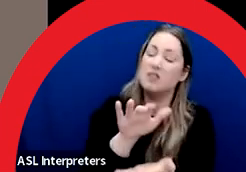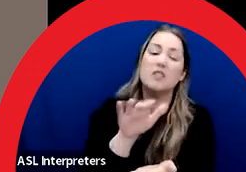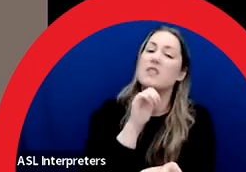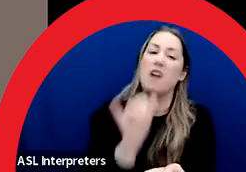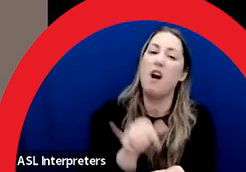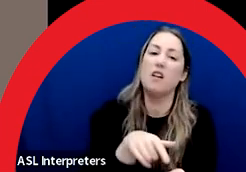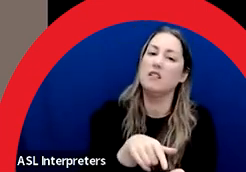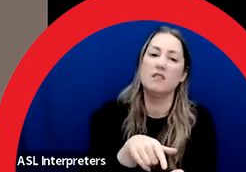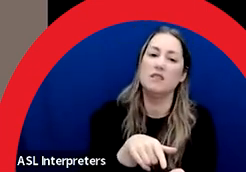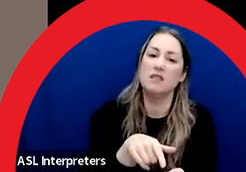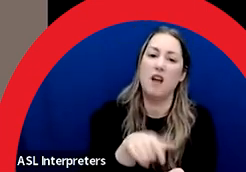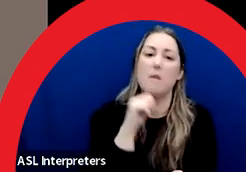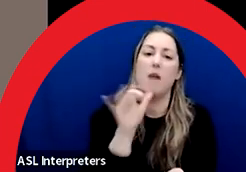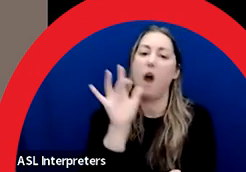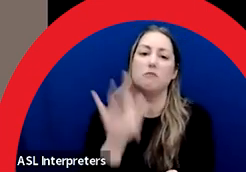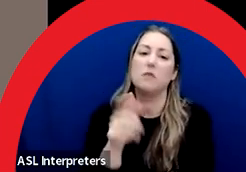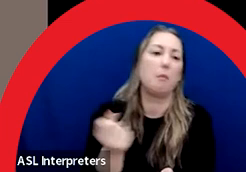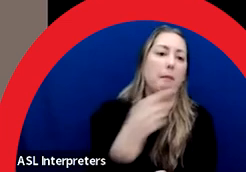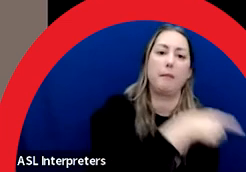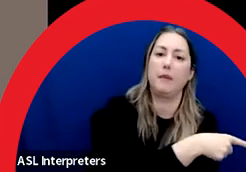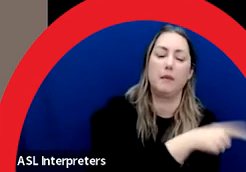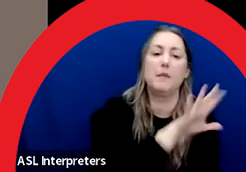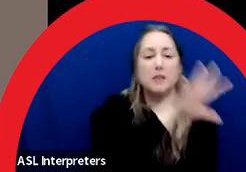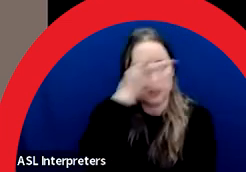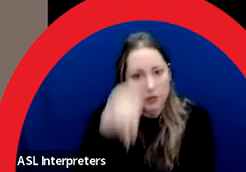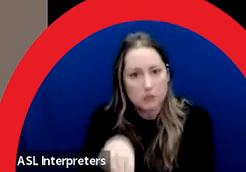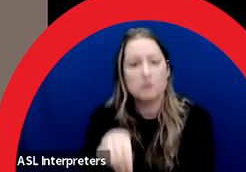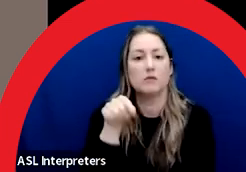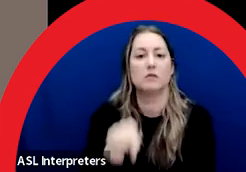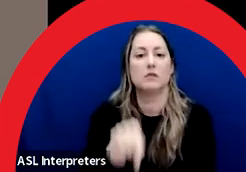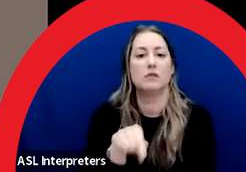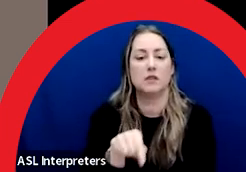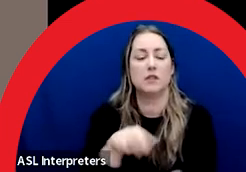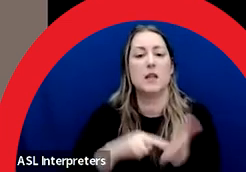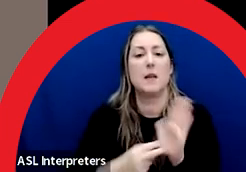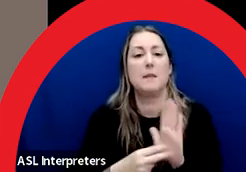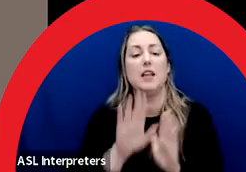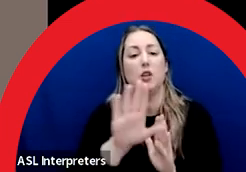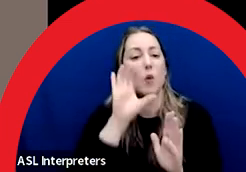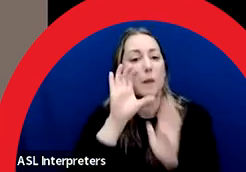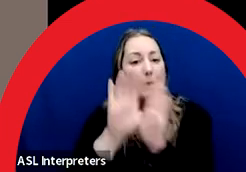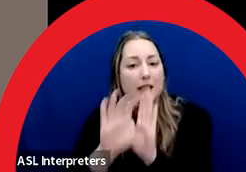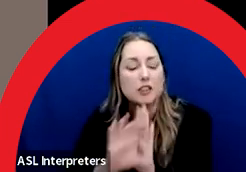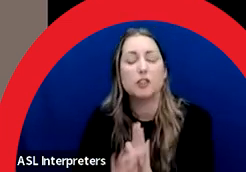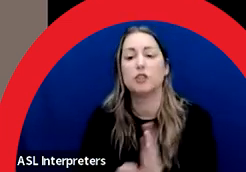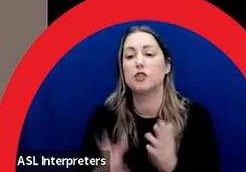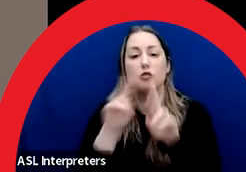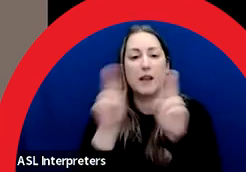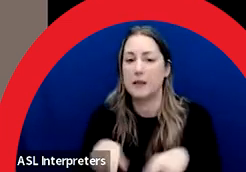clear. Demonstrate how you suit the criteria in your images, your letter, and your resume or CV.